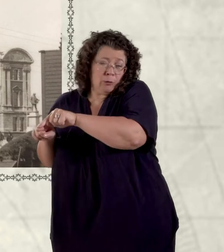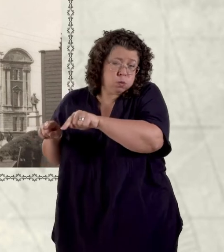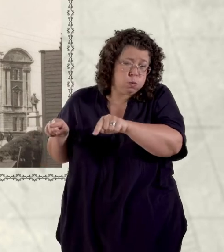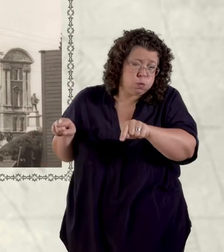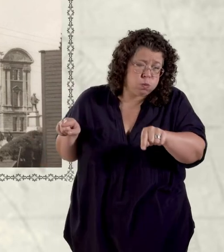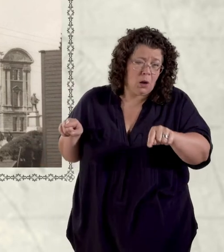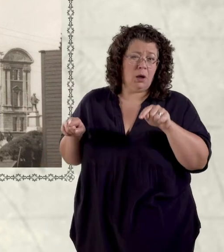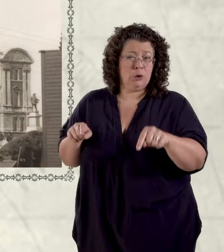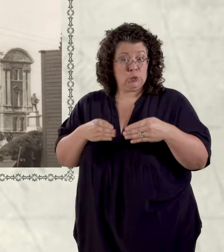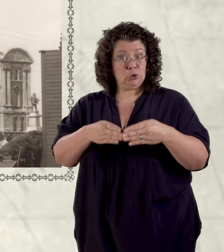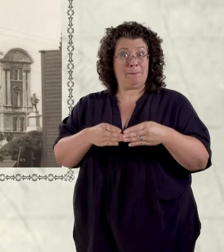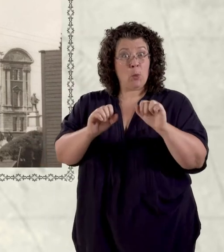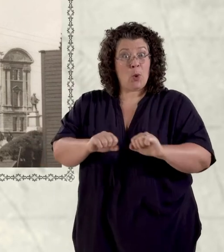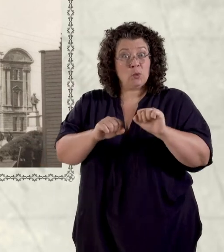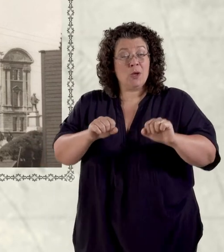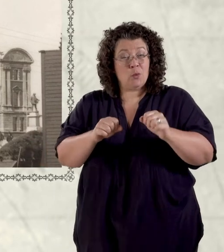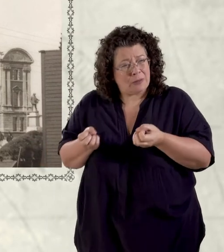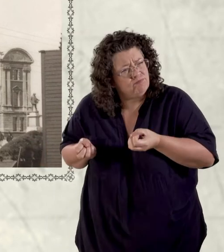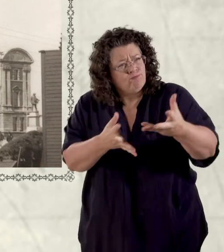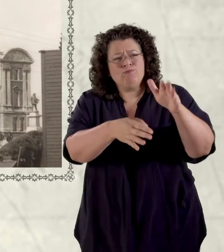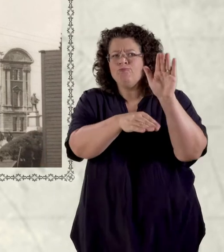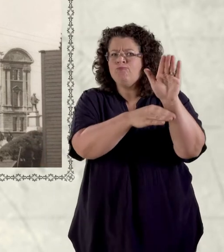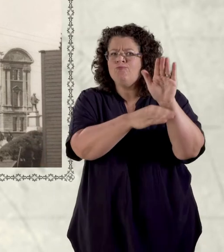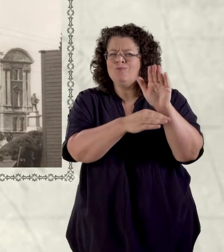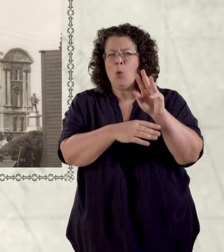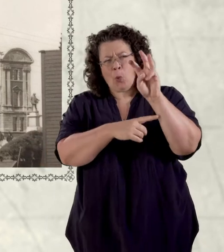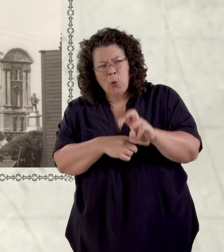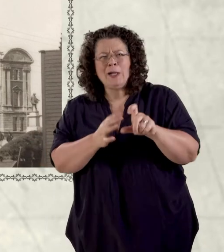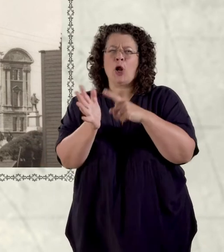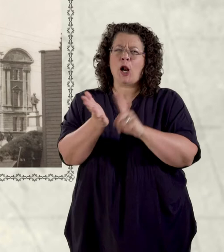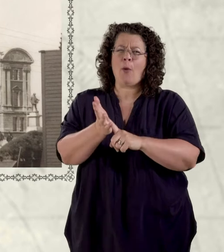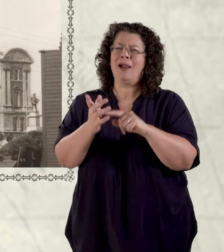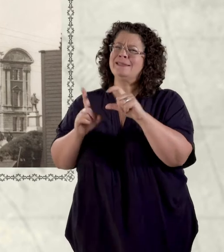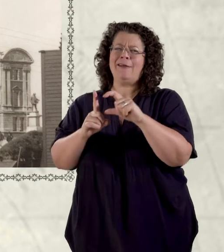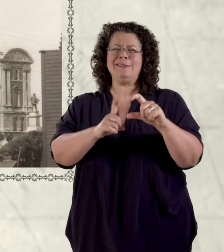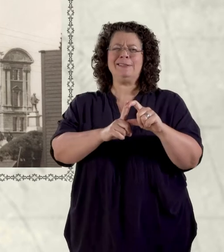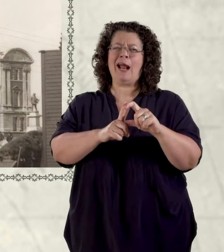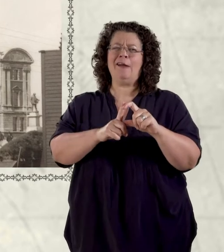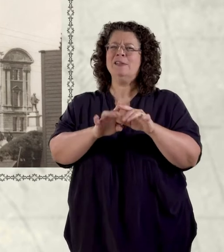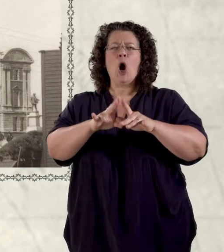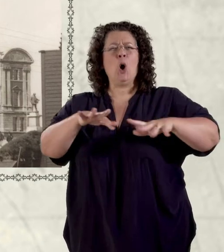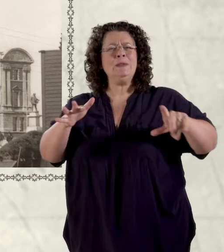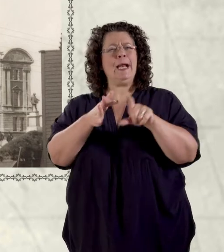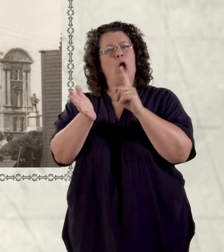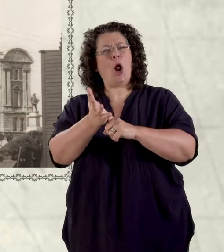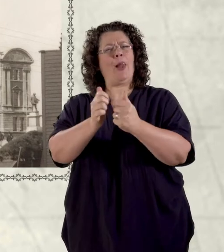welsh coal of david davis the ocean coal company limited across the world world